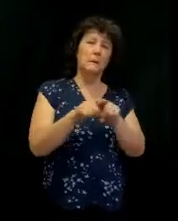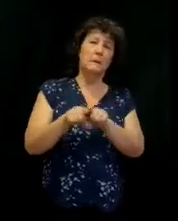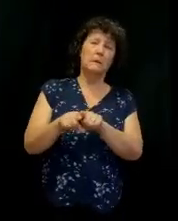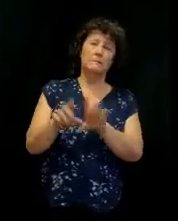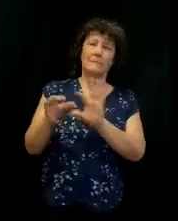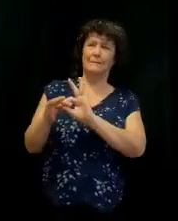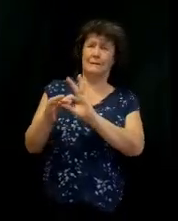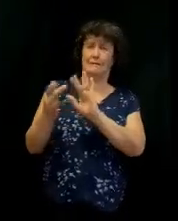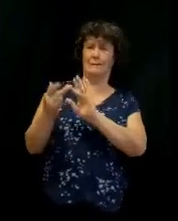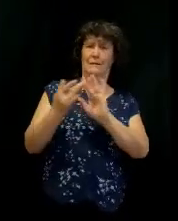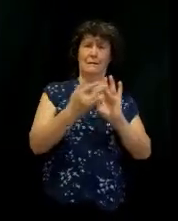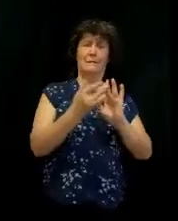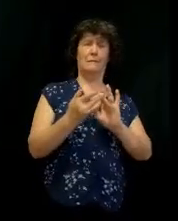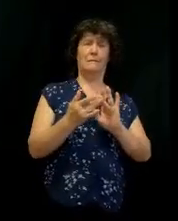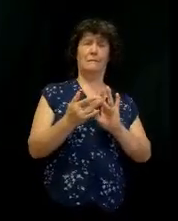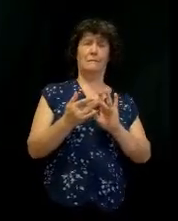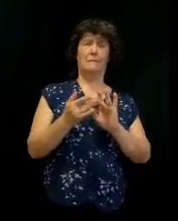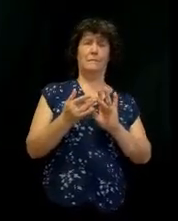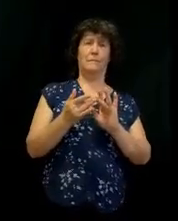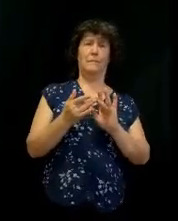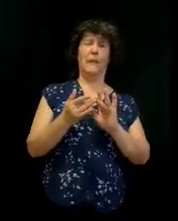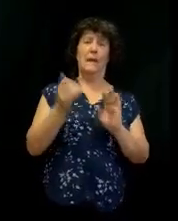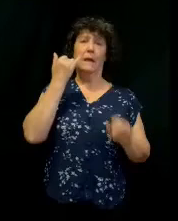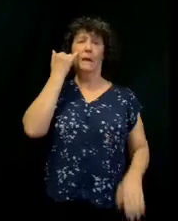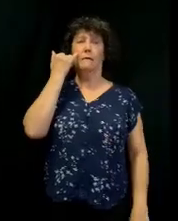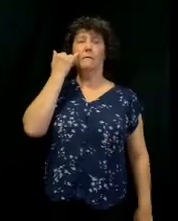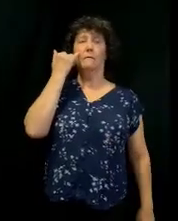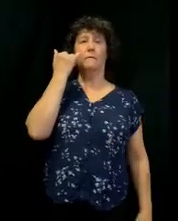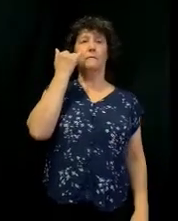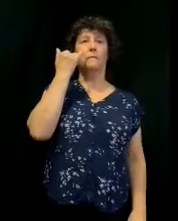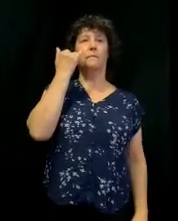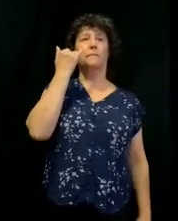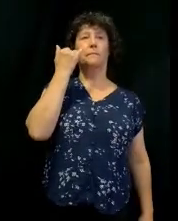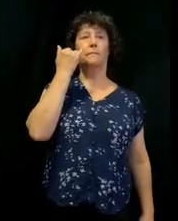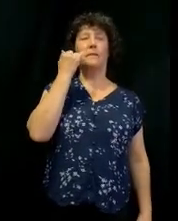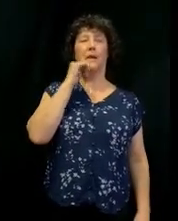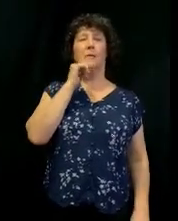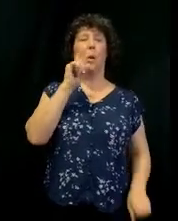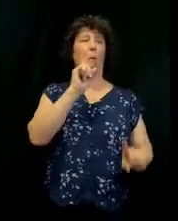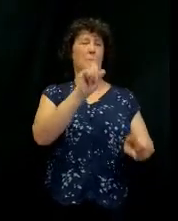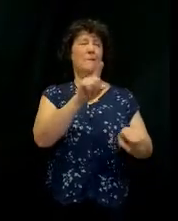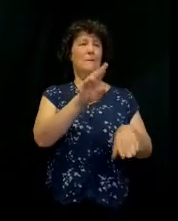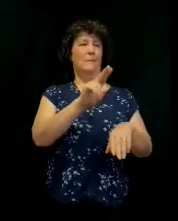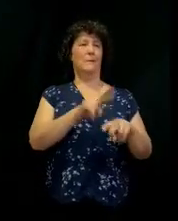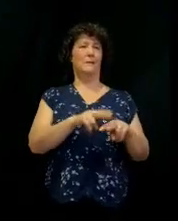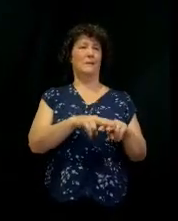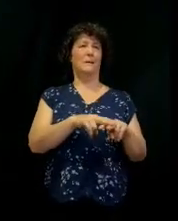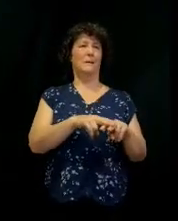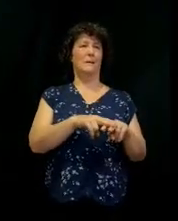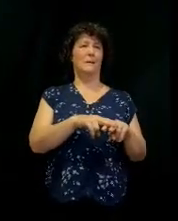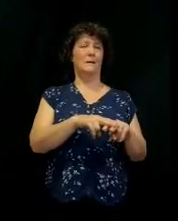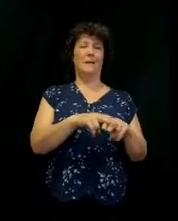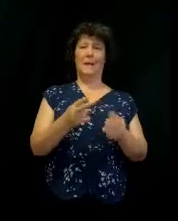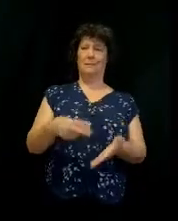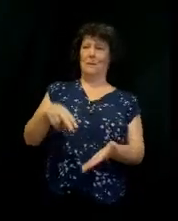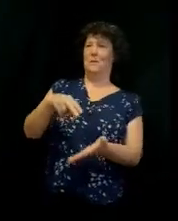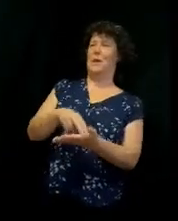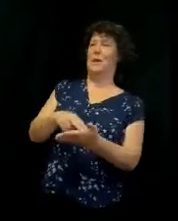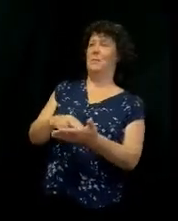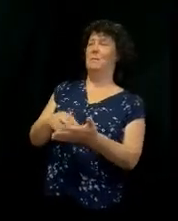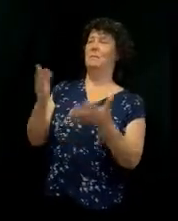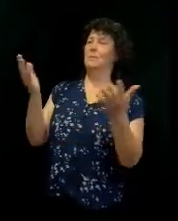And the thing is, church, is that, listen, and you just don't come and just sit down. Get up out of your seat and go, hey, how you doing?